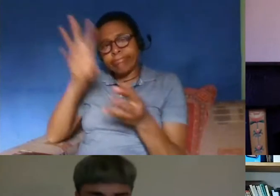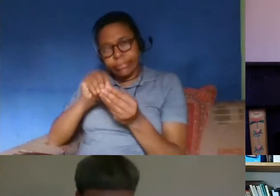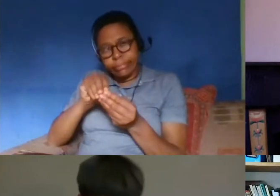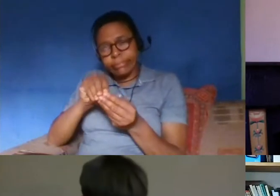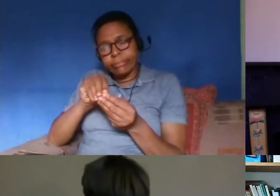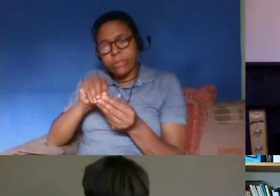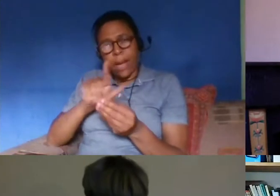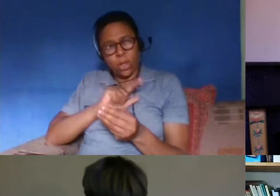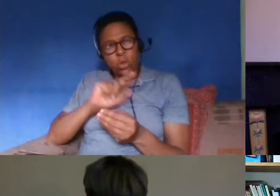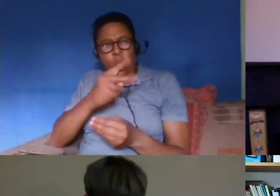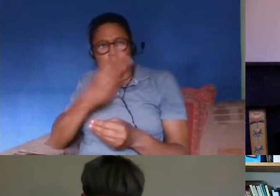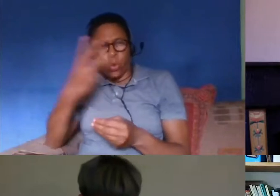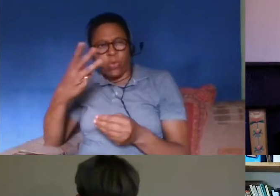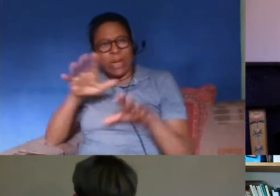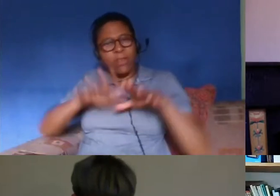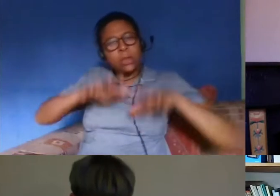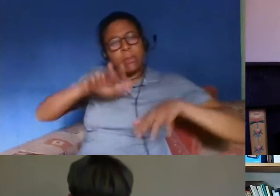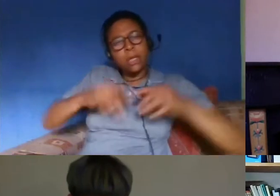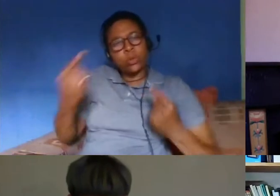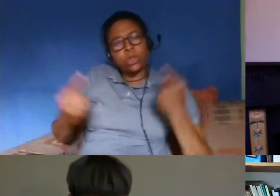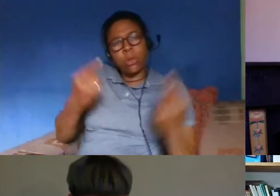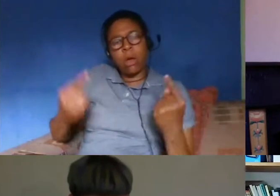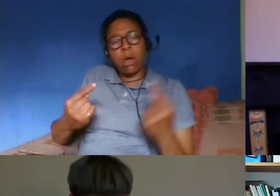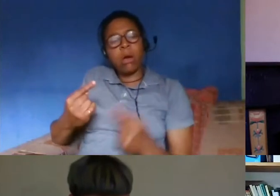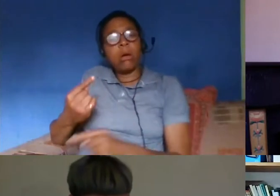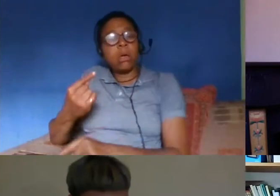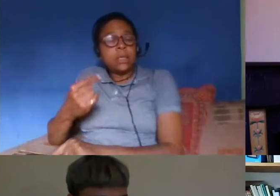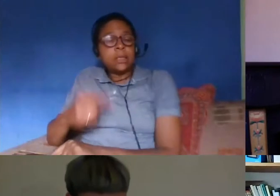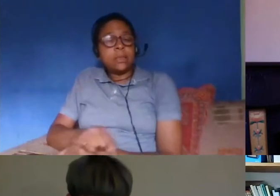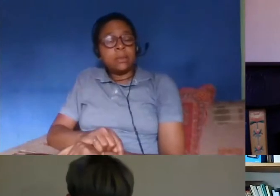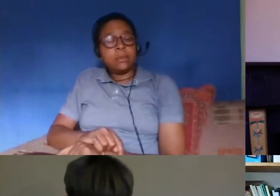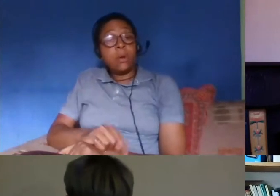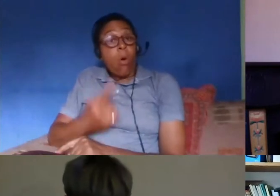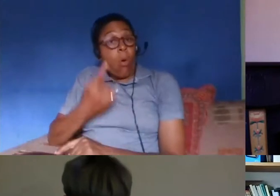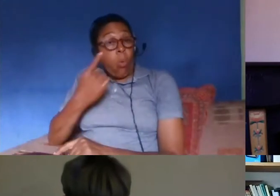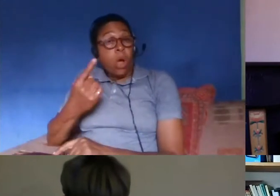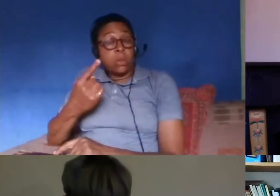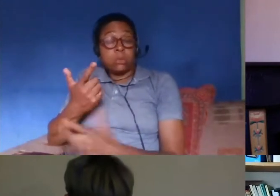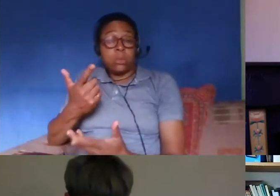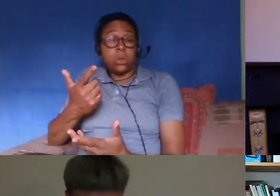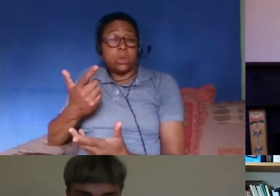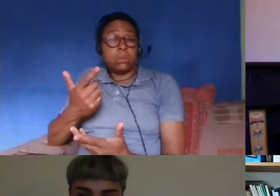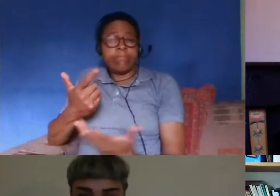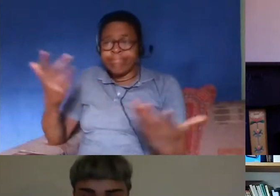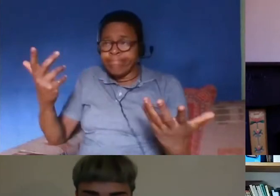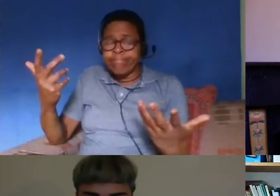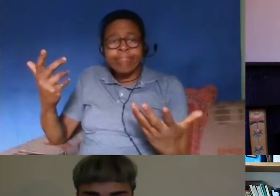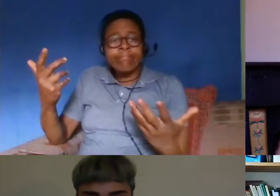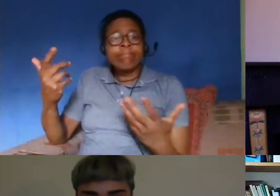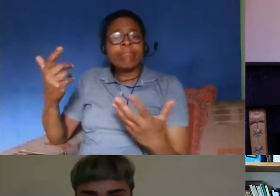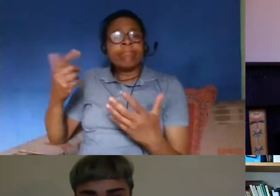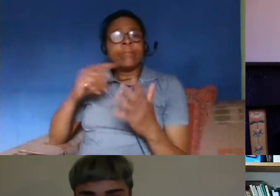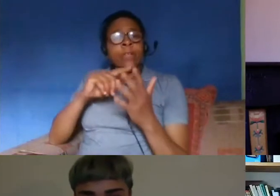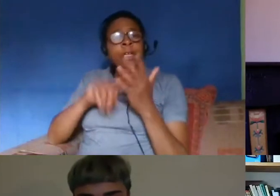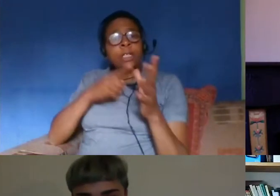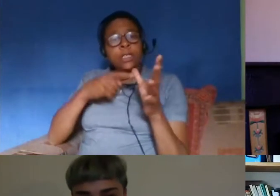had a comment earlier uh on on the lack of reference to unauthorized people in jabir's stats and i i